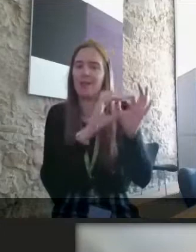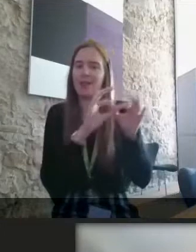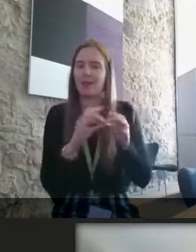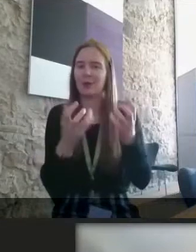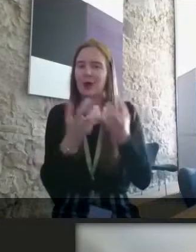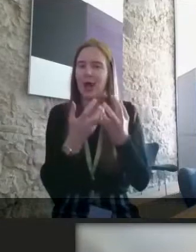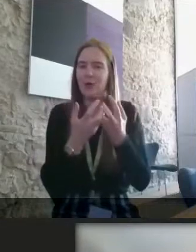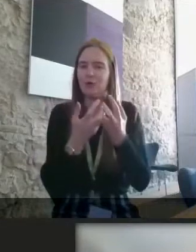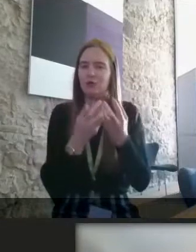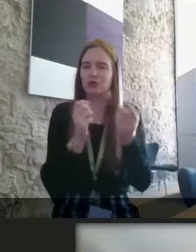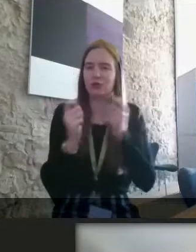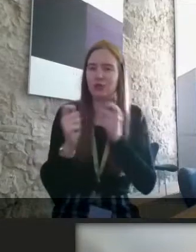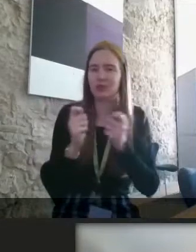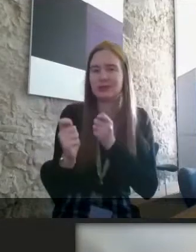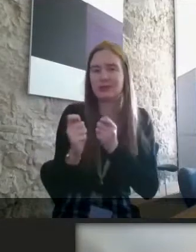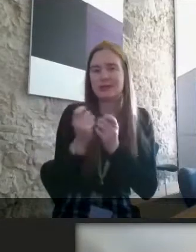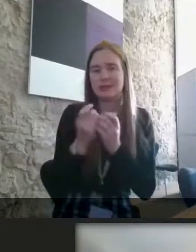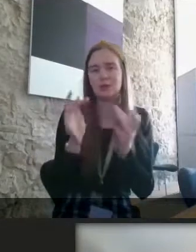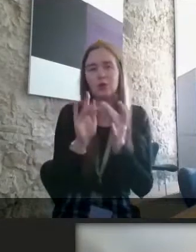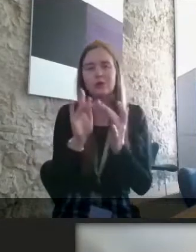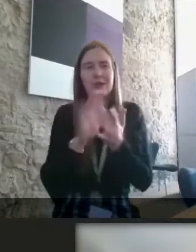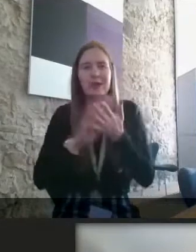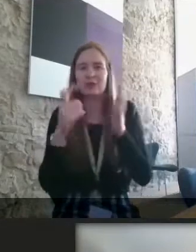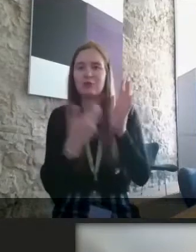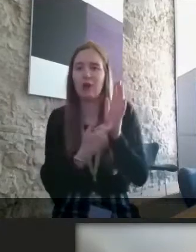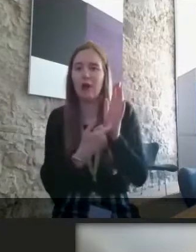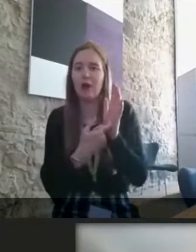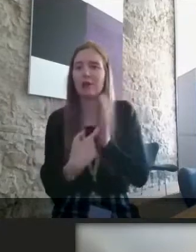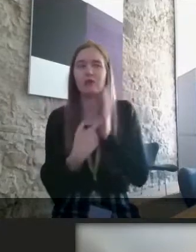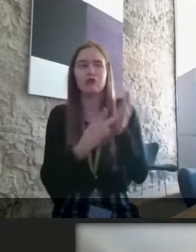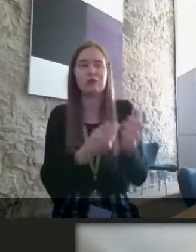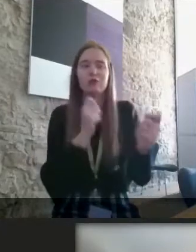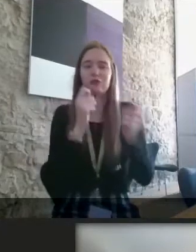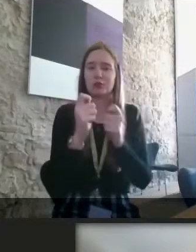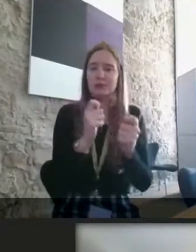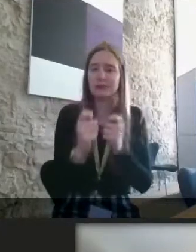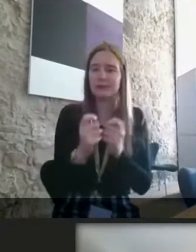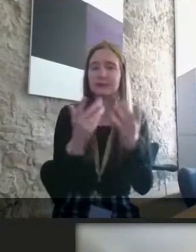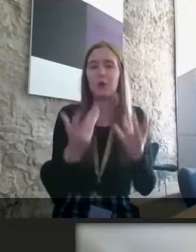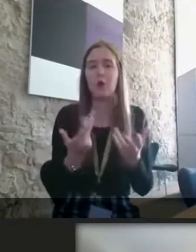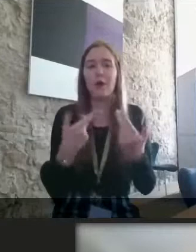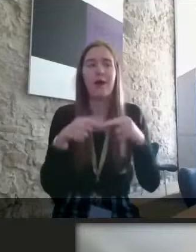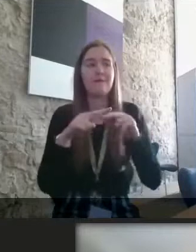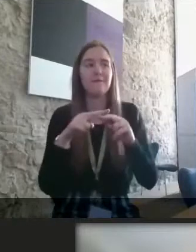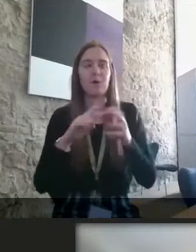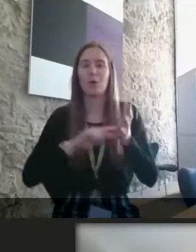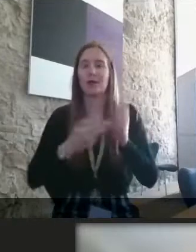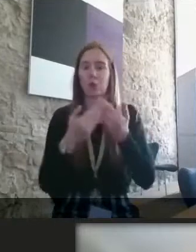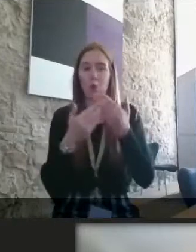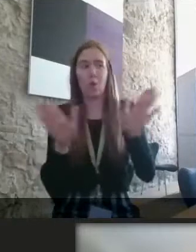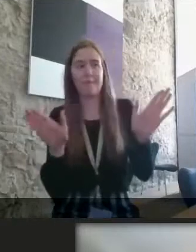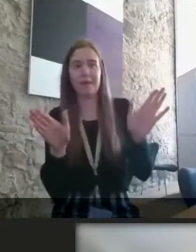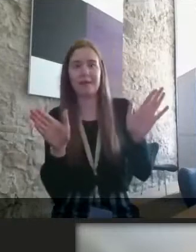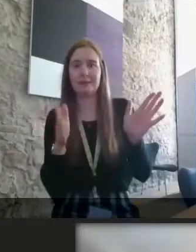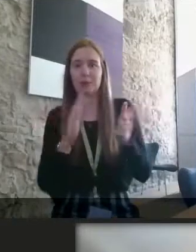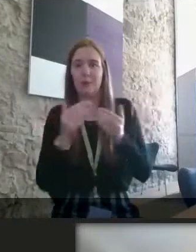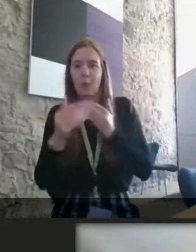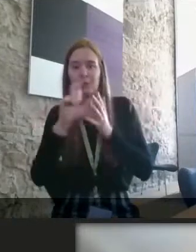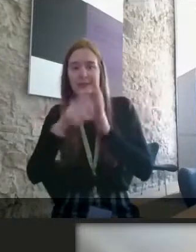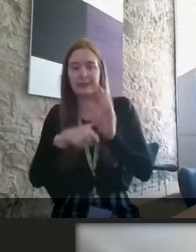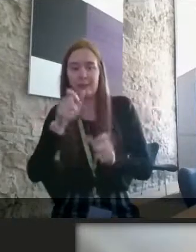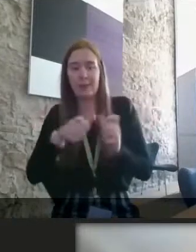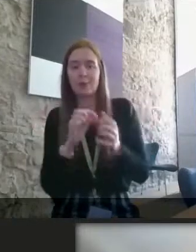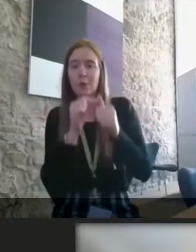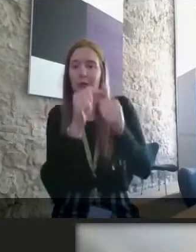uh a contact in HR they can request reasonable adjustments for or they're open to um more disabled people applying for their jobs